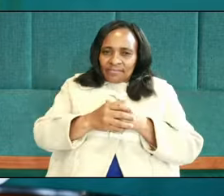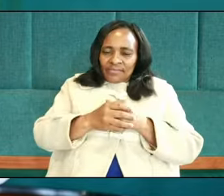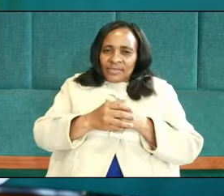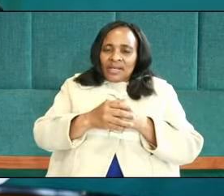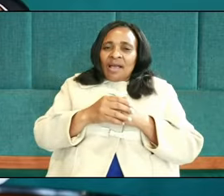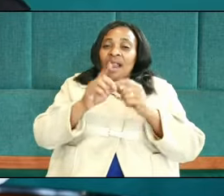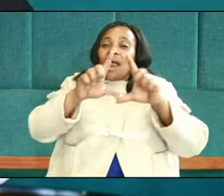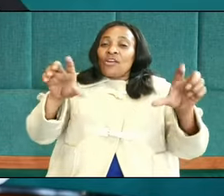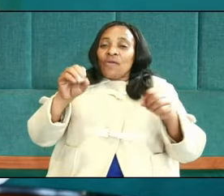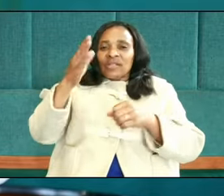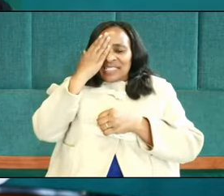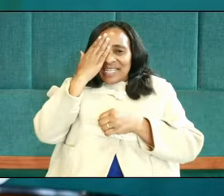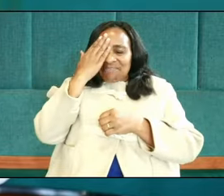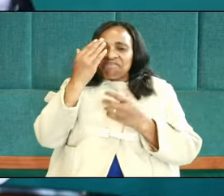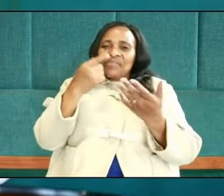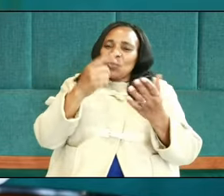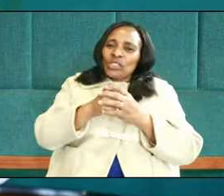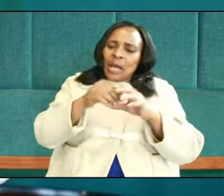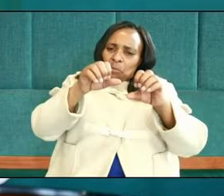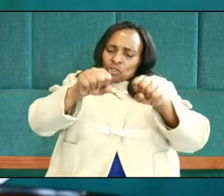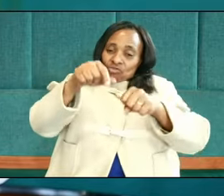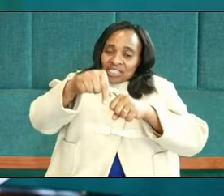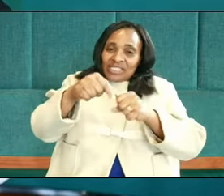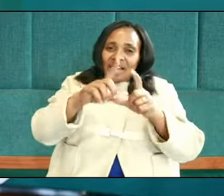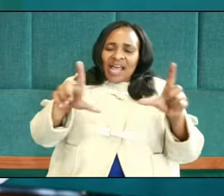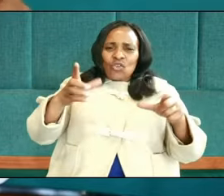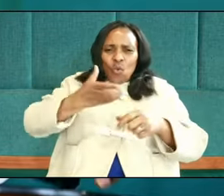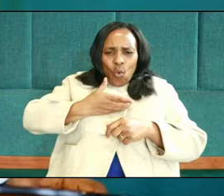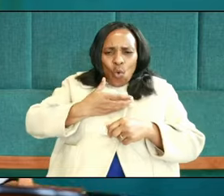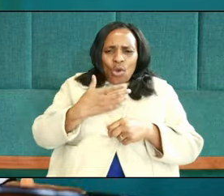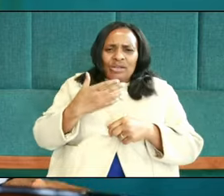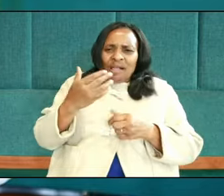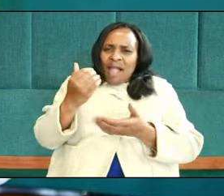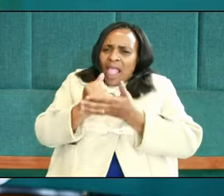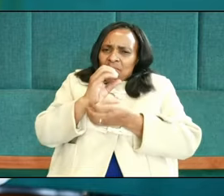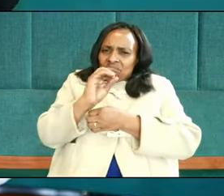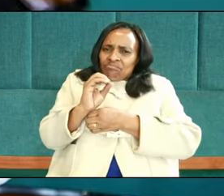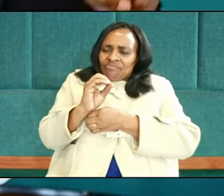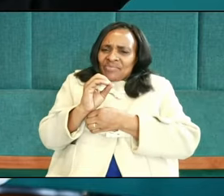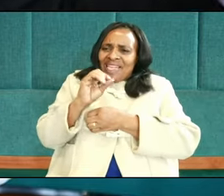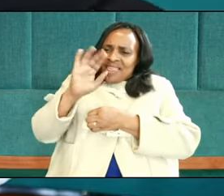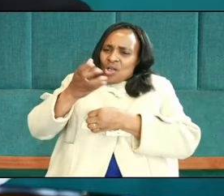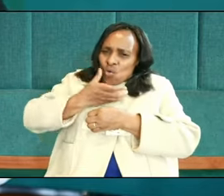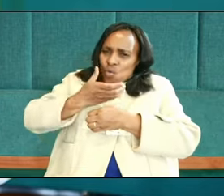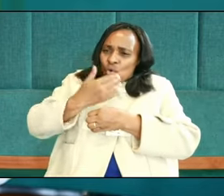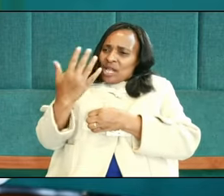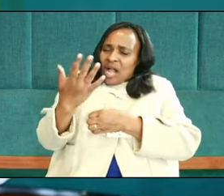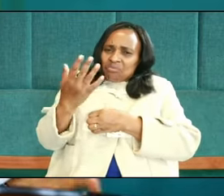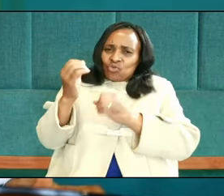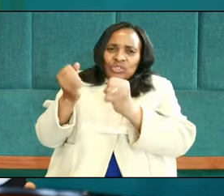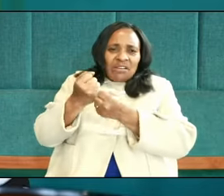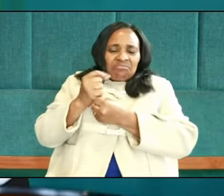Israel. They did not gain possession of it by their own sword, nor did their own arm